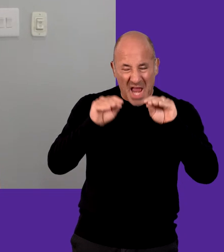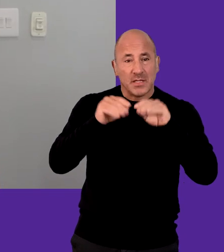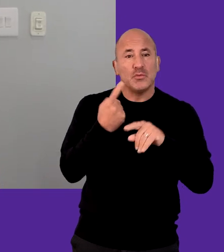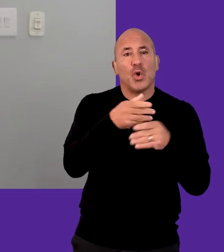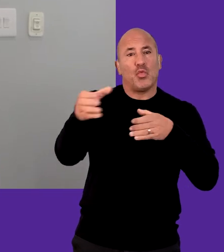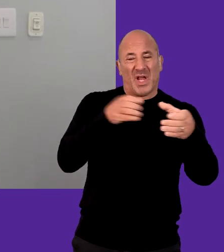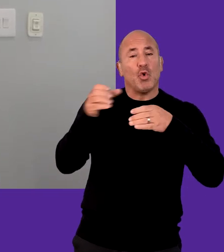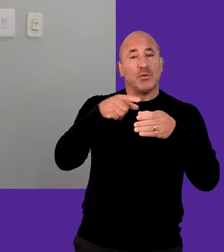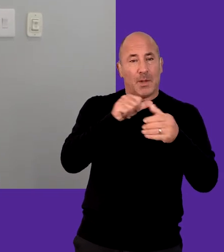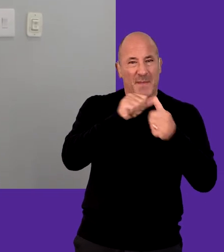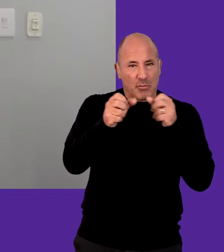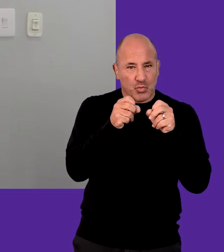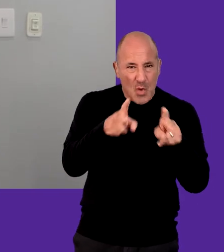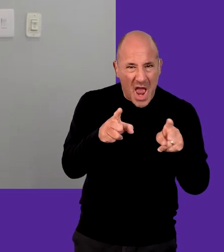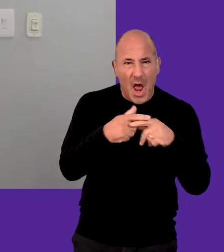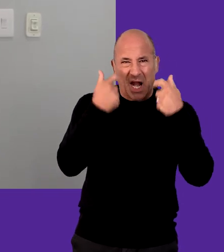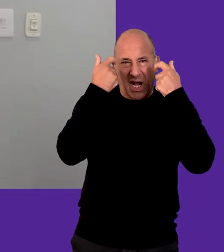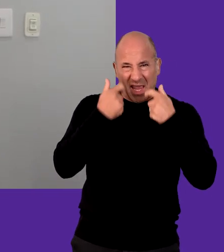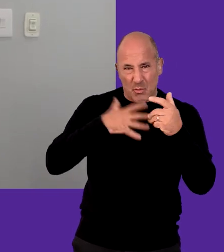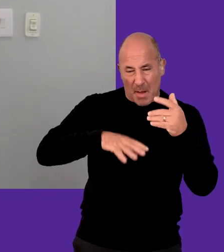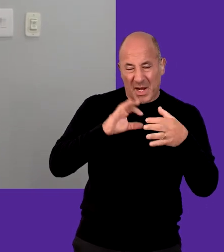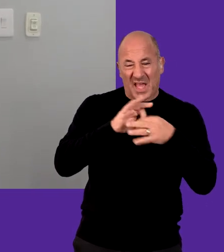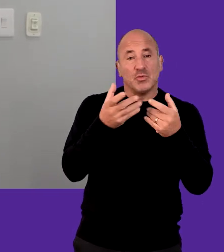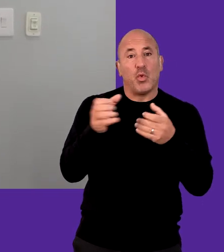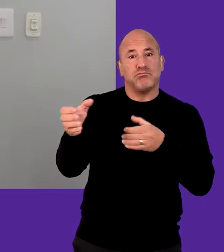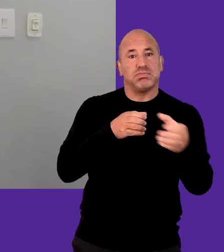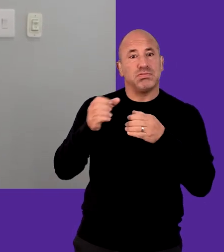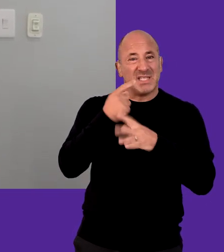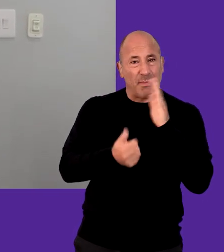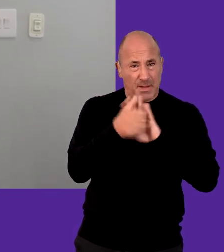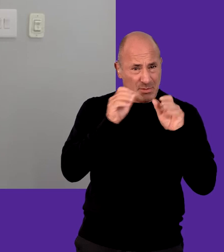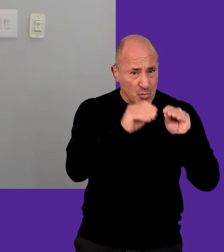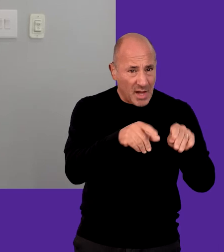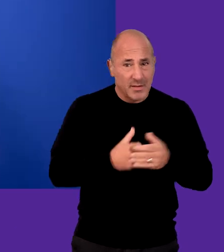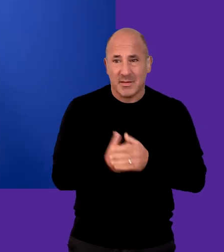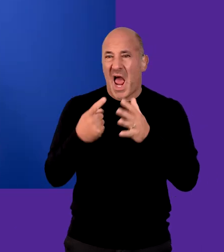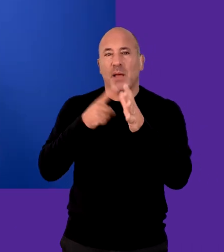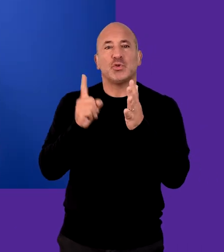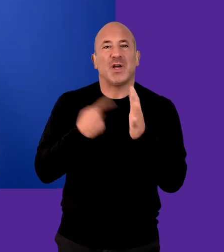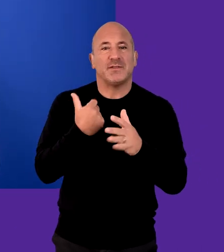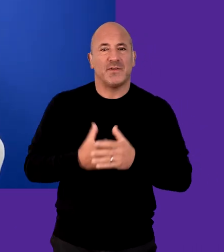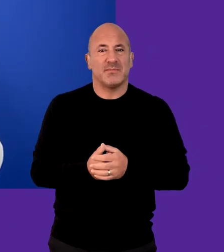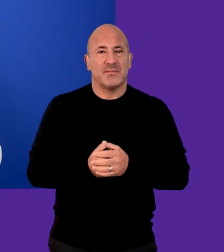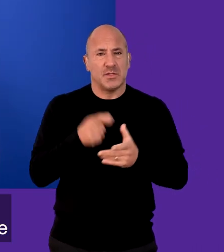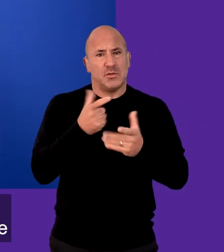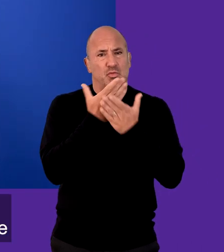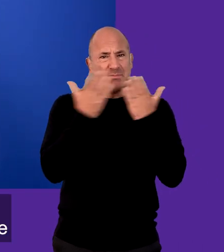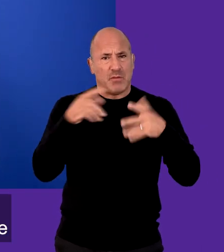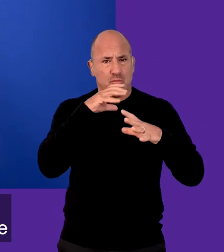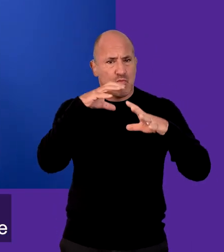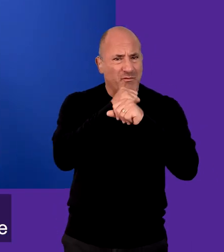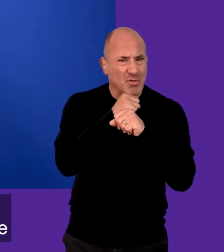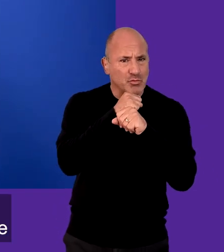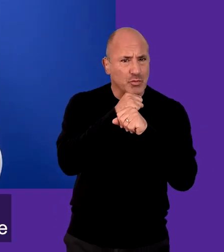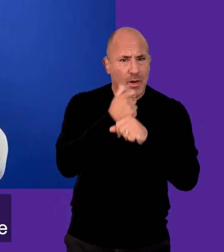specifically trained your recruiters in best practice and legal requirements when hiring disabled talent? Alan Jadavji Do you respect